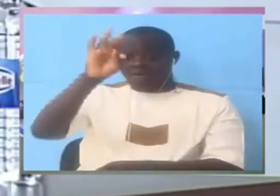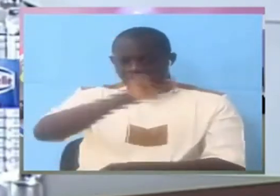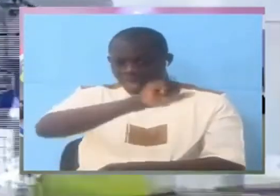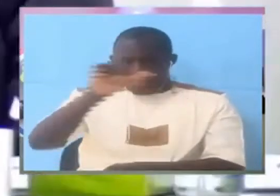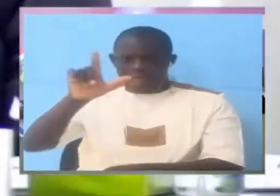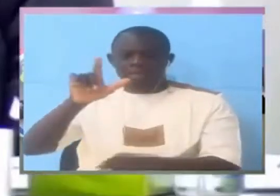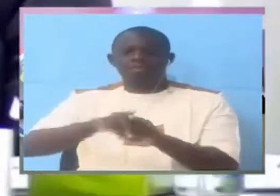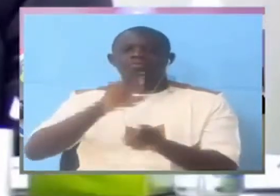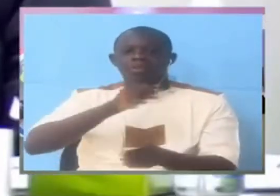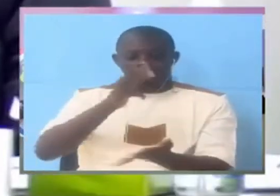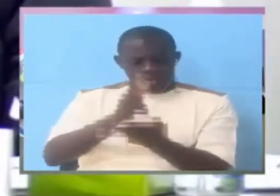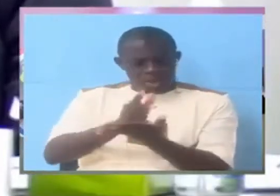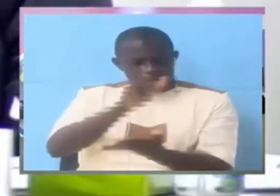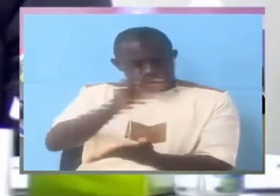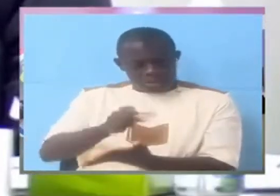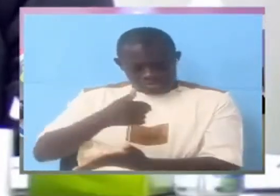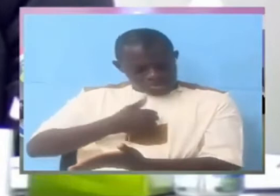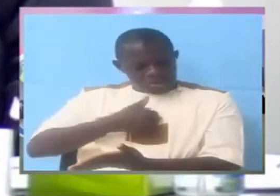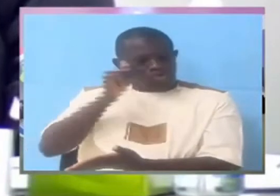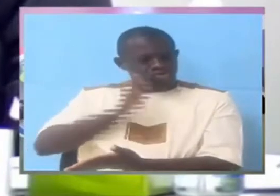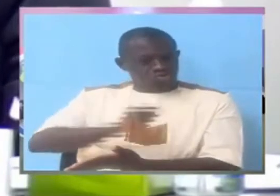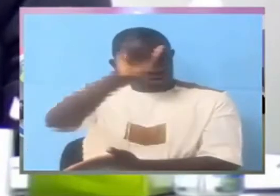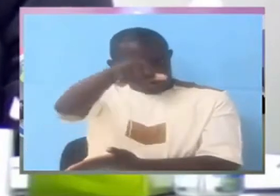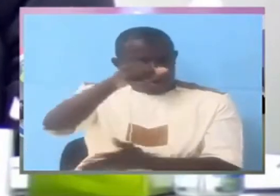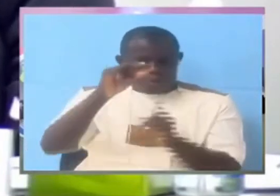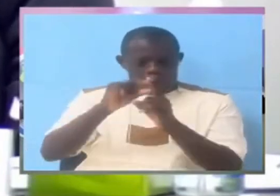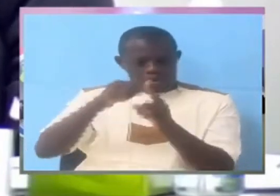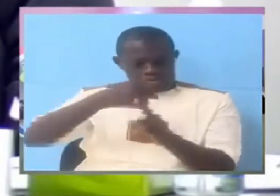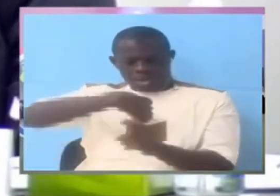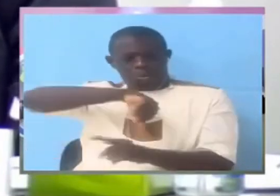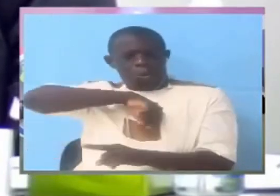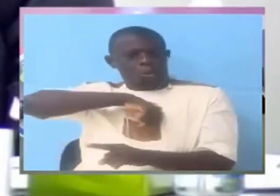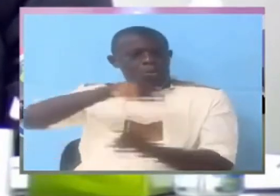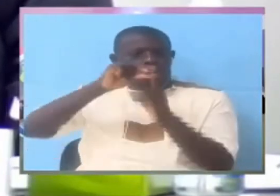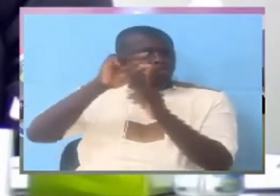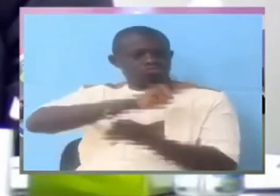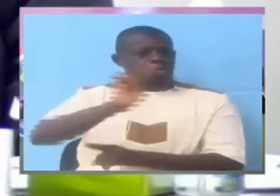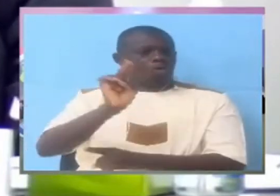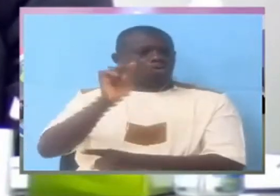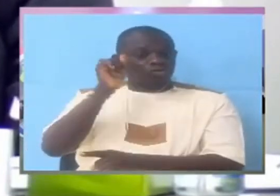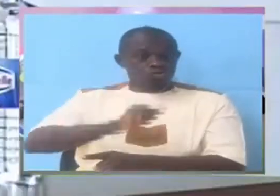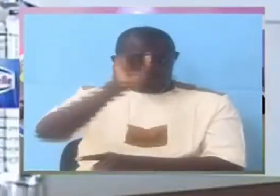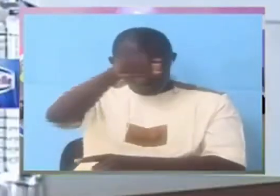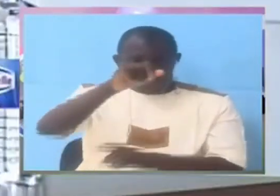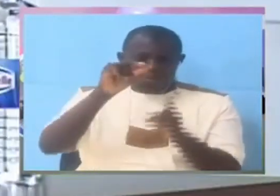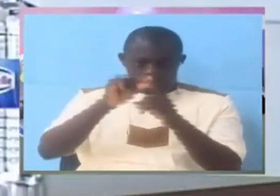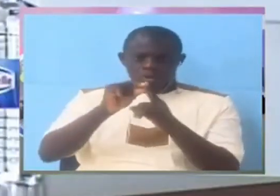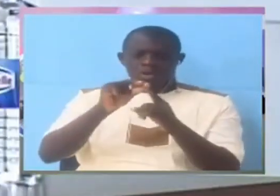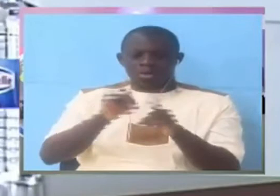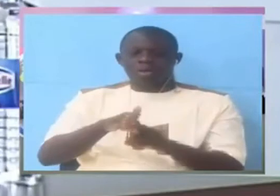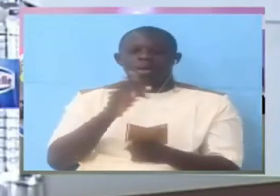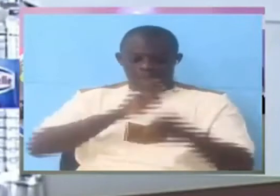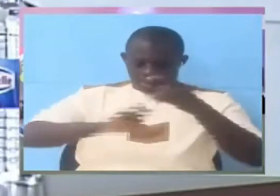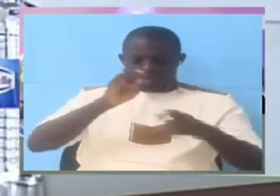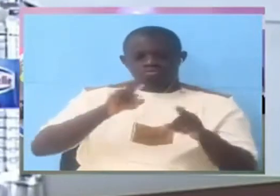witness I'm using your words not mine I'm using your words again don't misinterpret